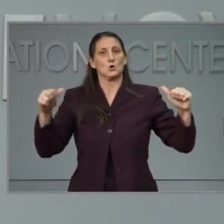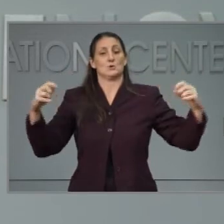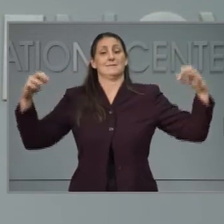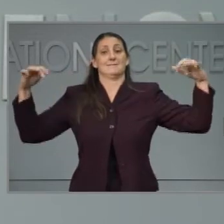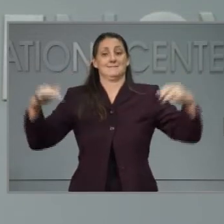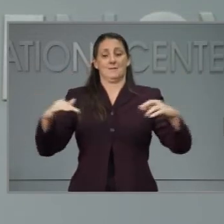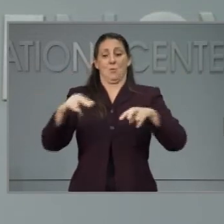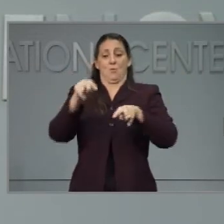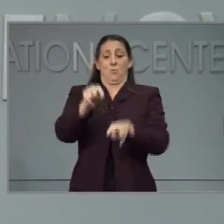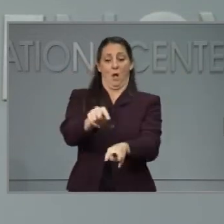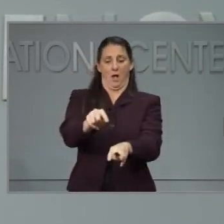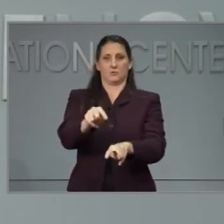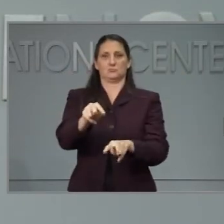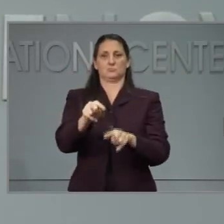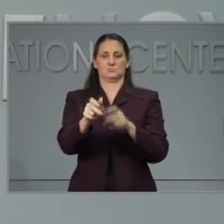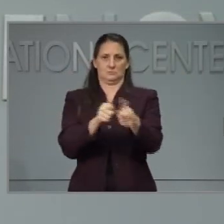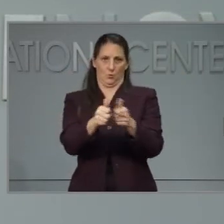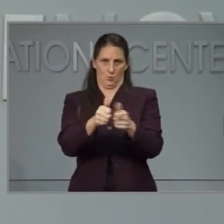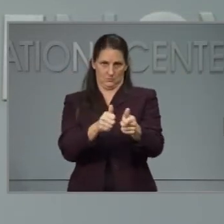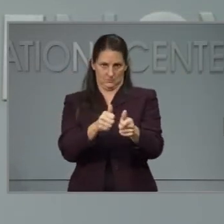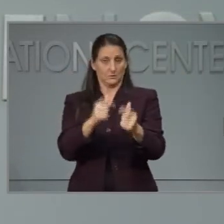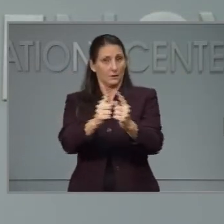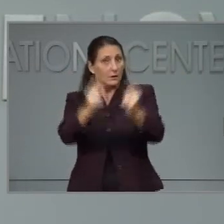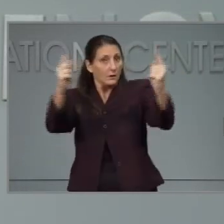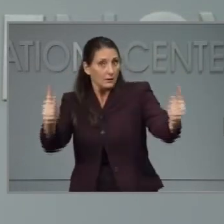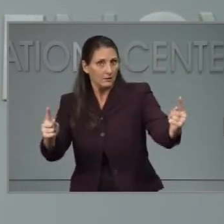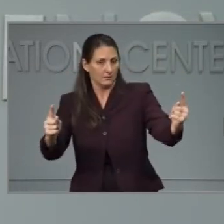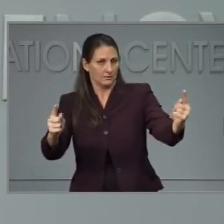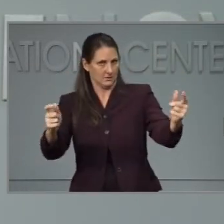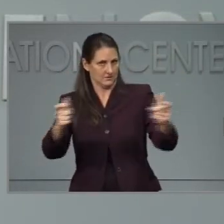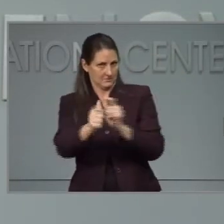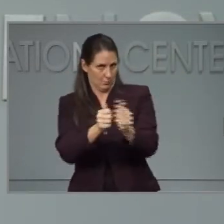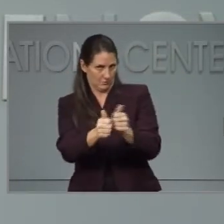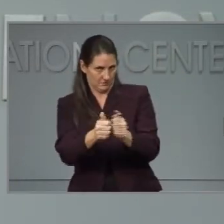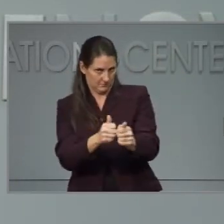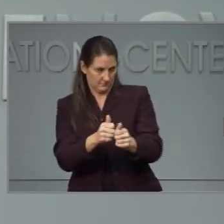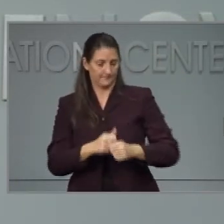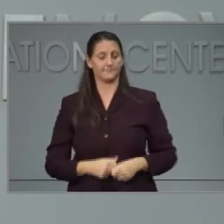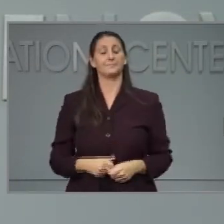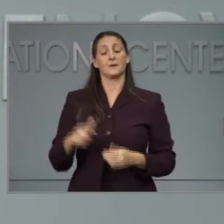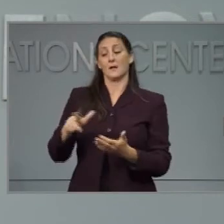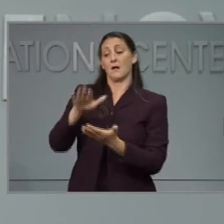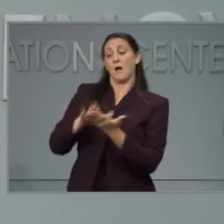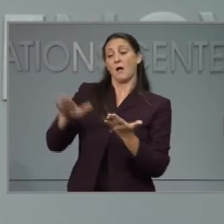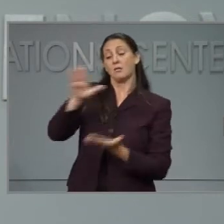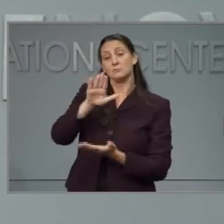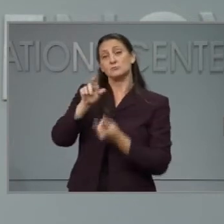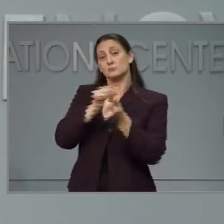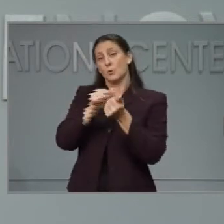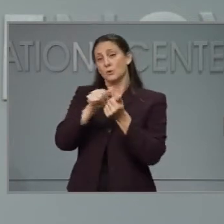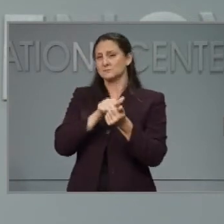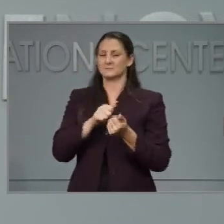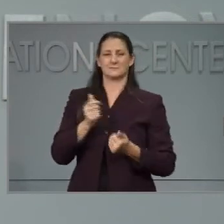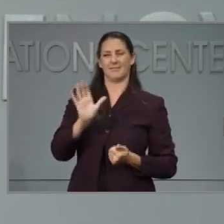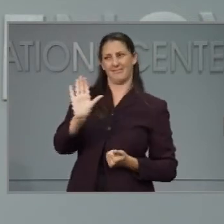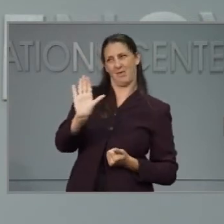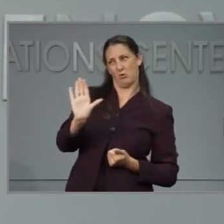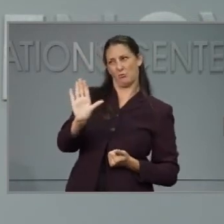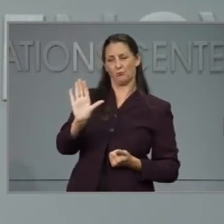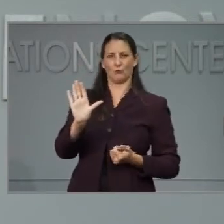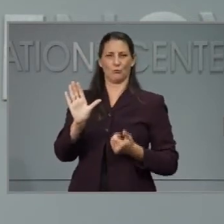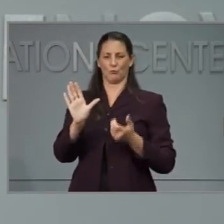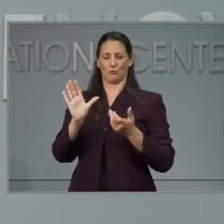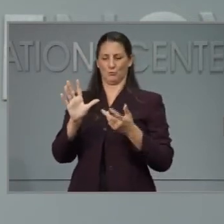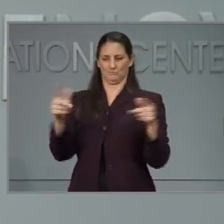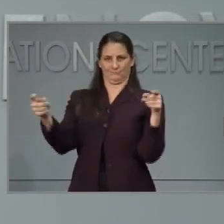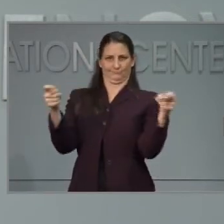sports, for collegiate division one, two and three sports, they are governed by different regulatory bodies. And we have